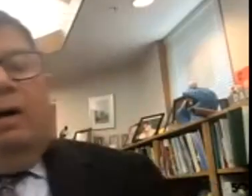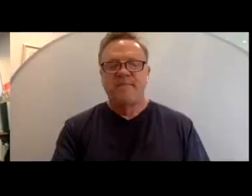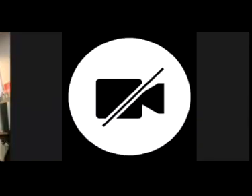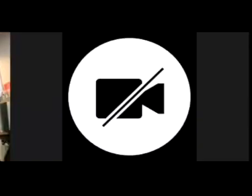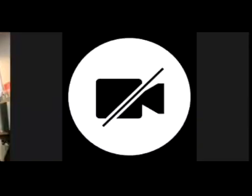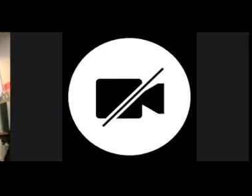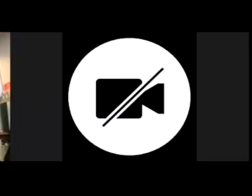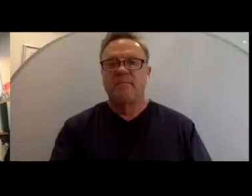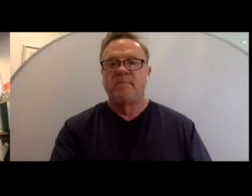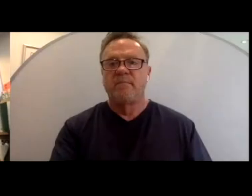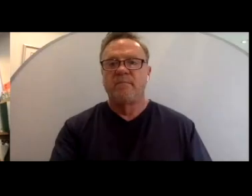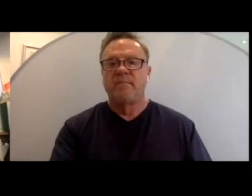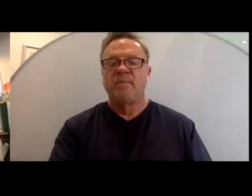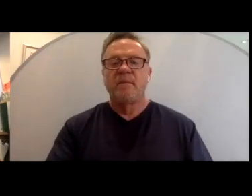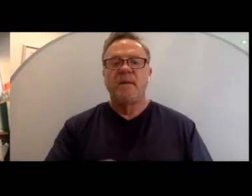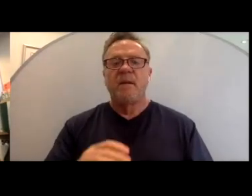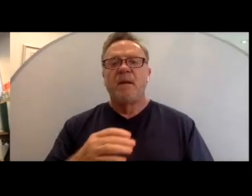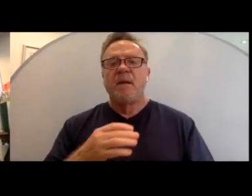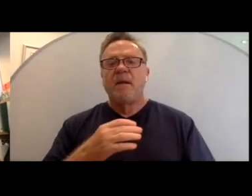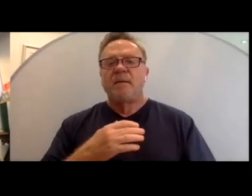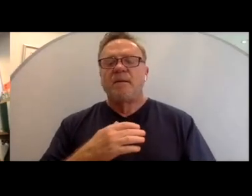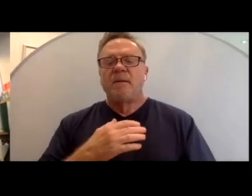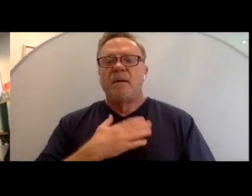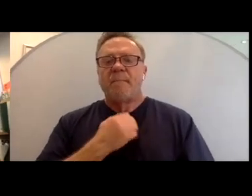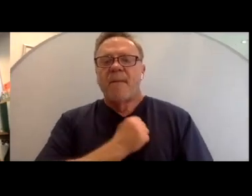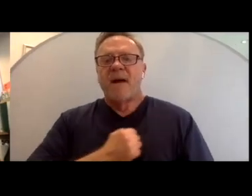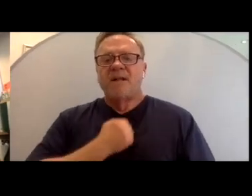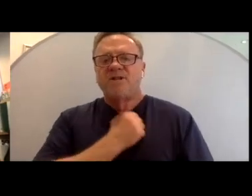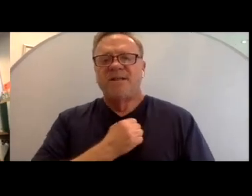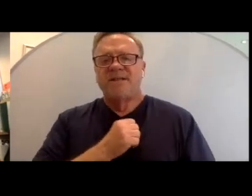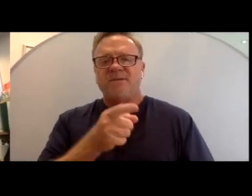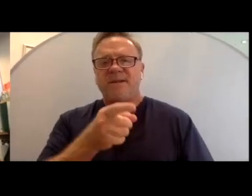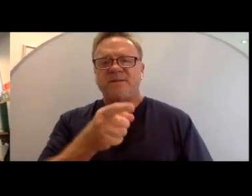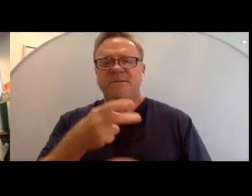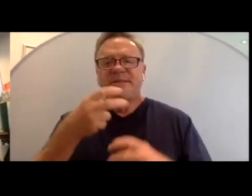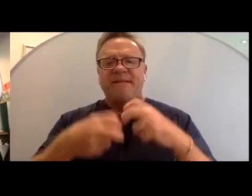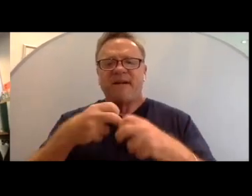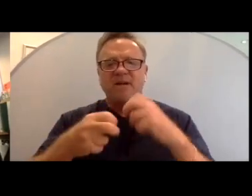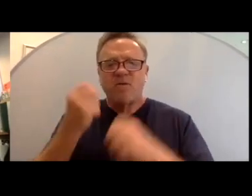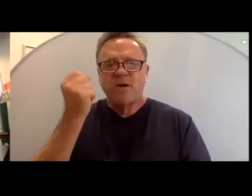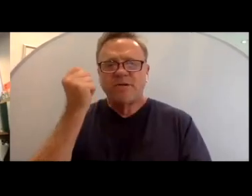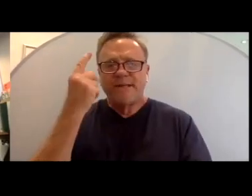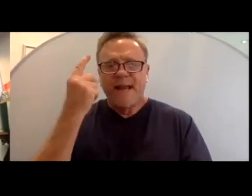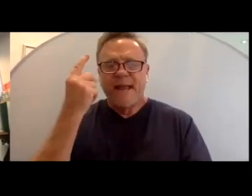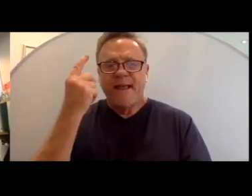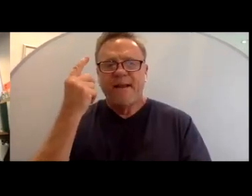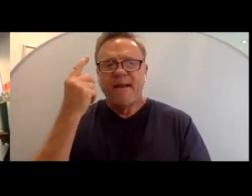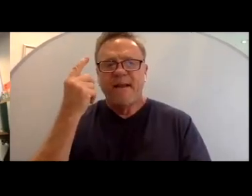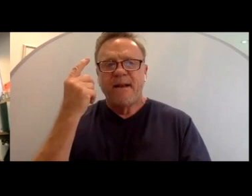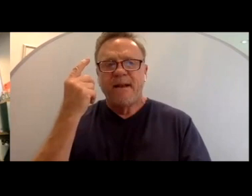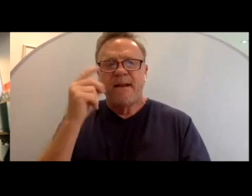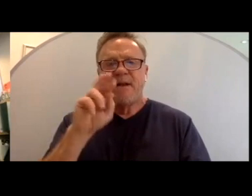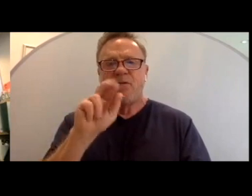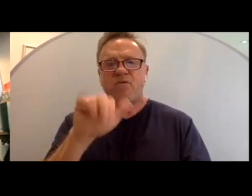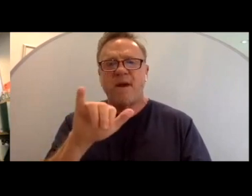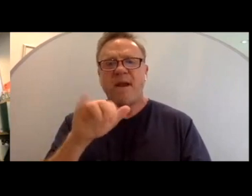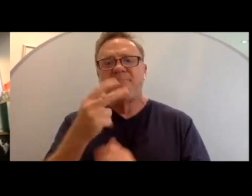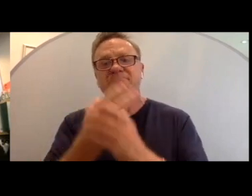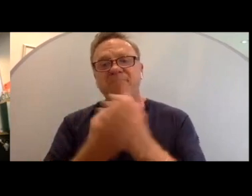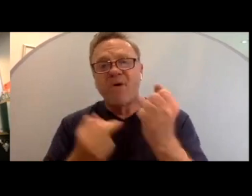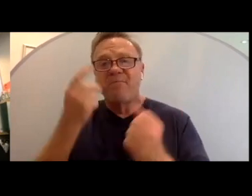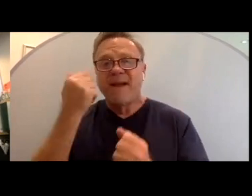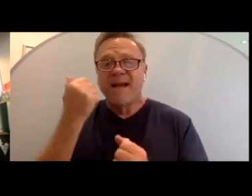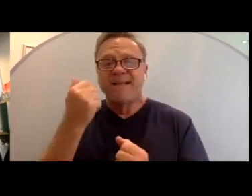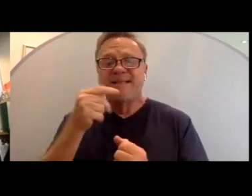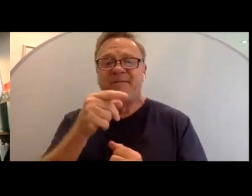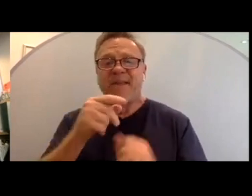My apologies that this was difficult to understand Ray, both because of the quality of